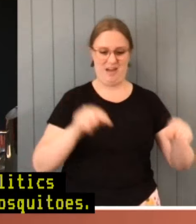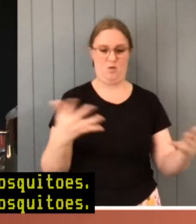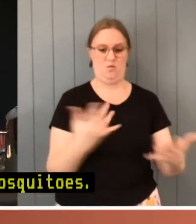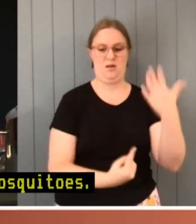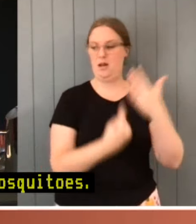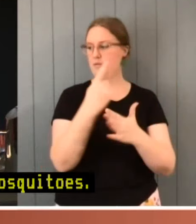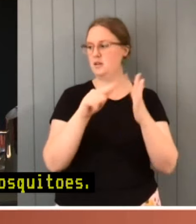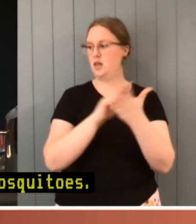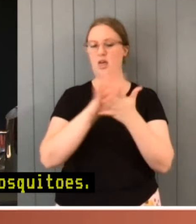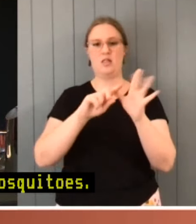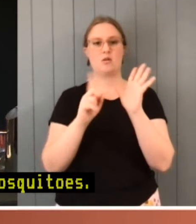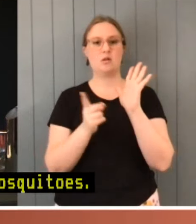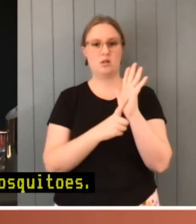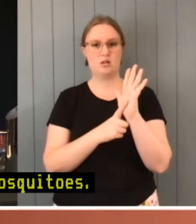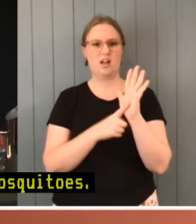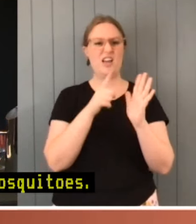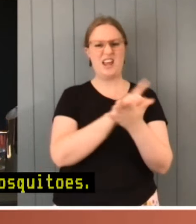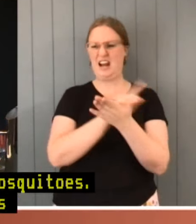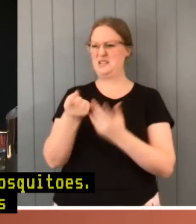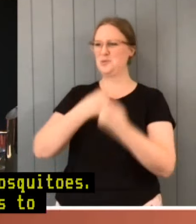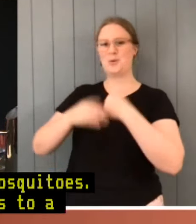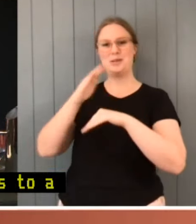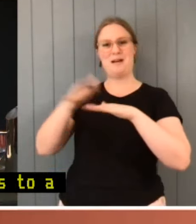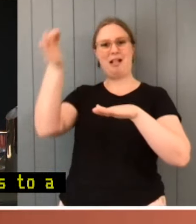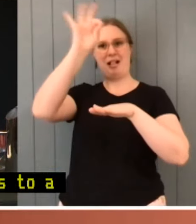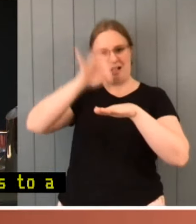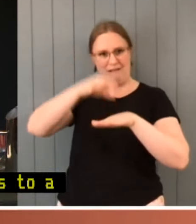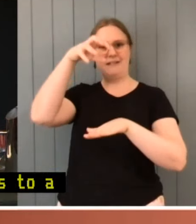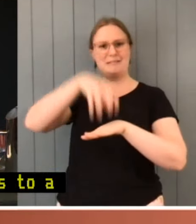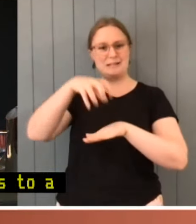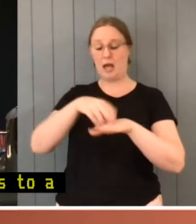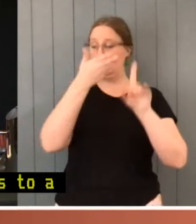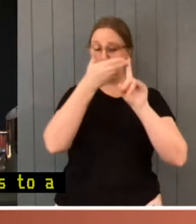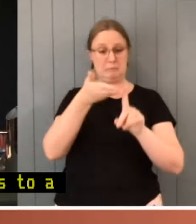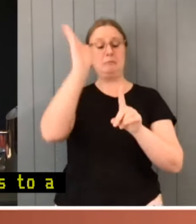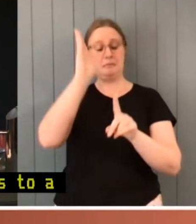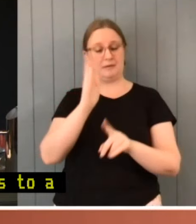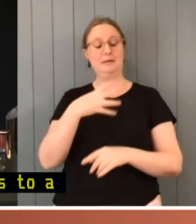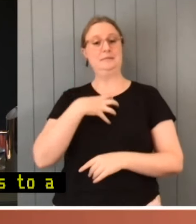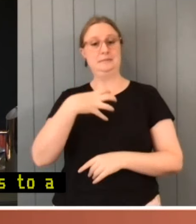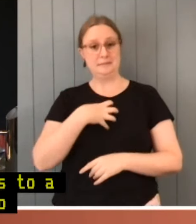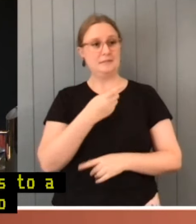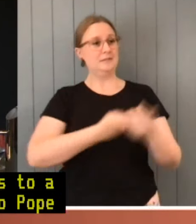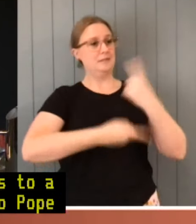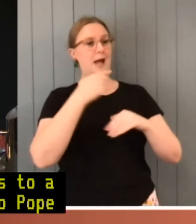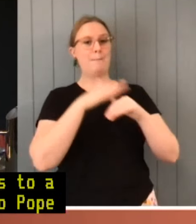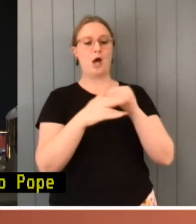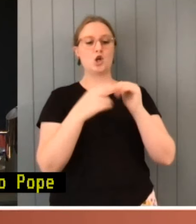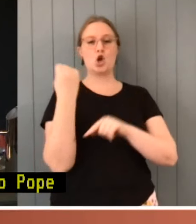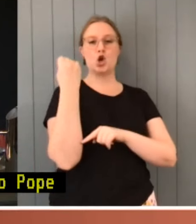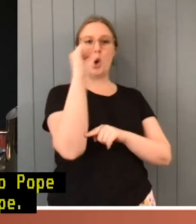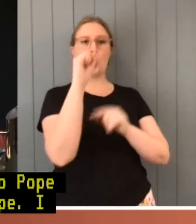The no to Pope Coalition and Alexander Pope. I really think that we got a little bit of everything there. We do have